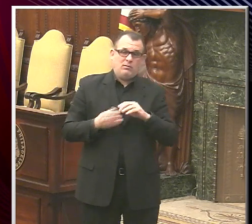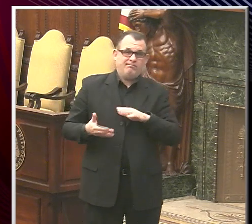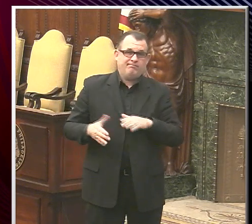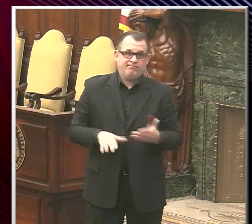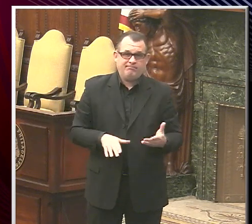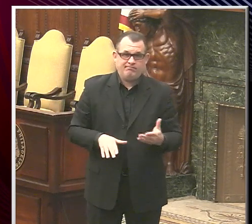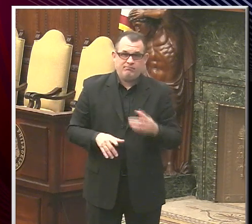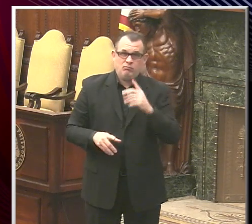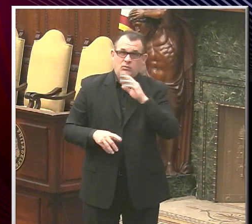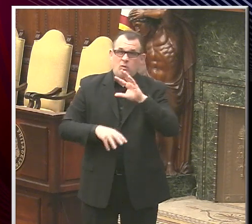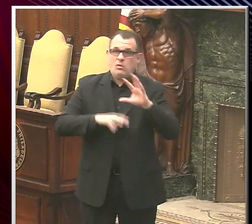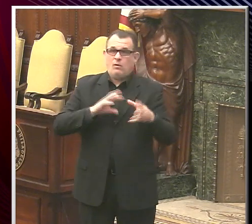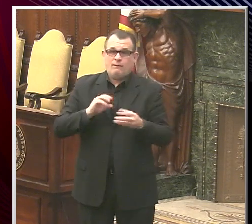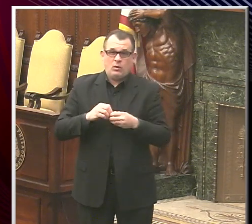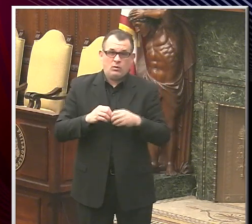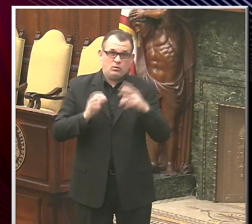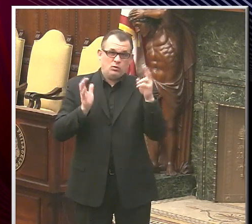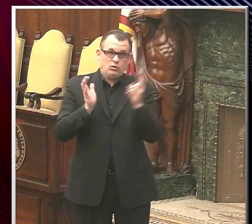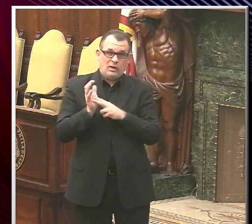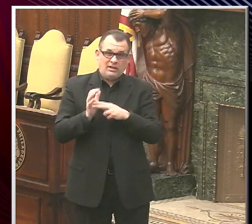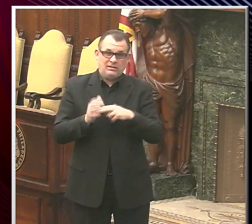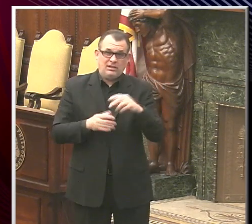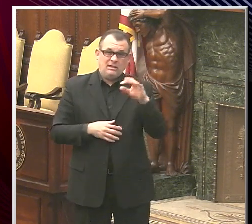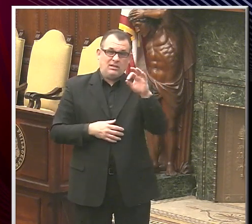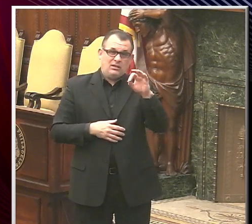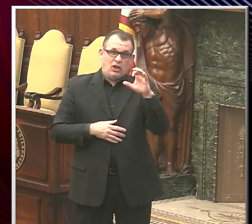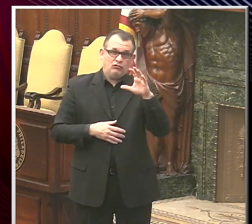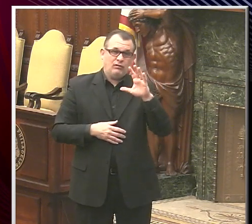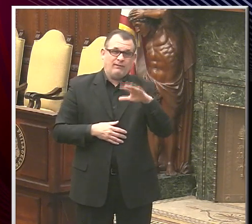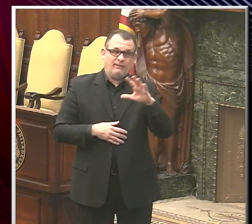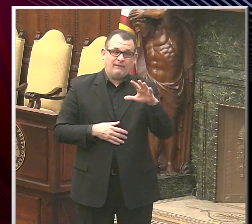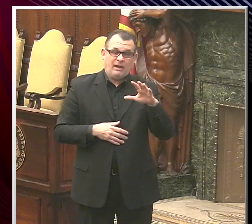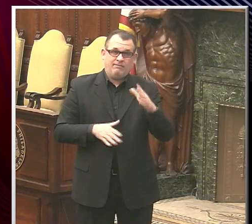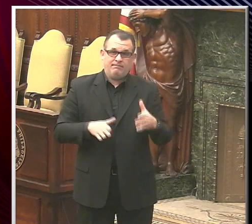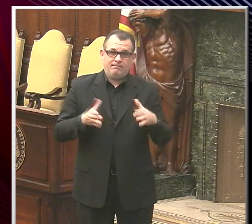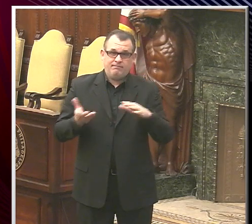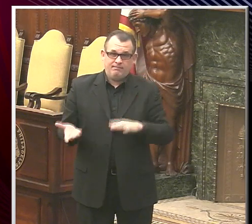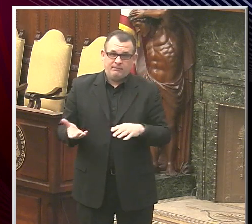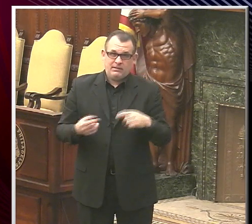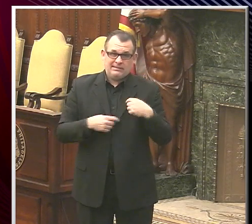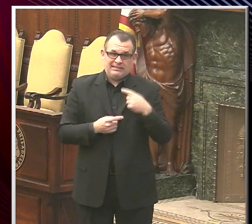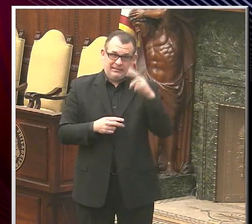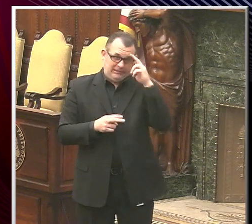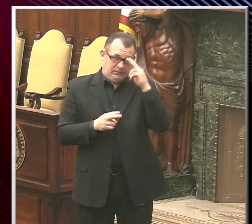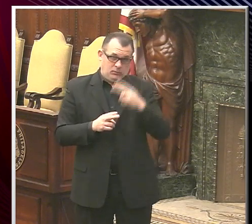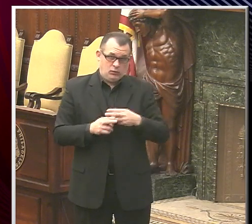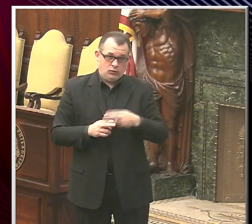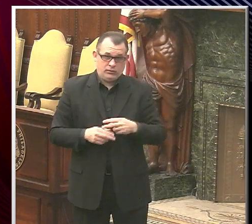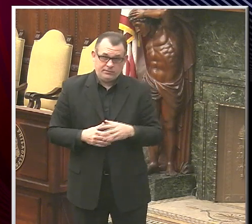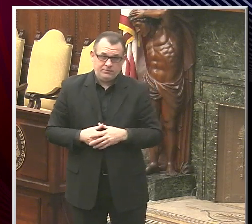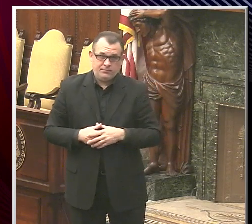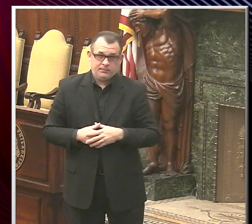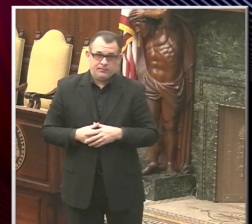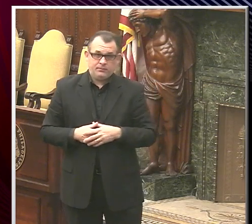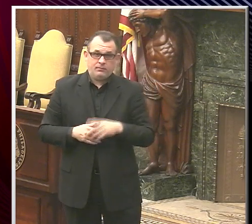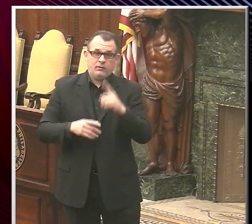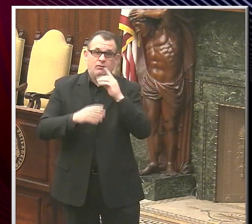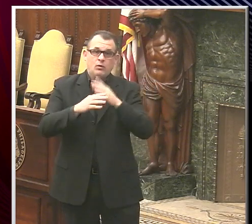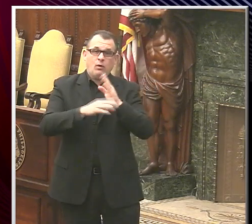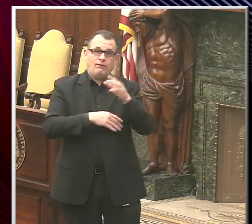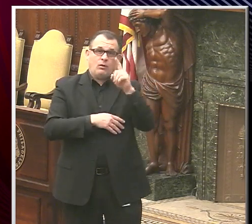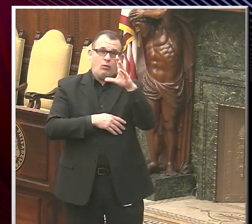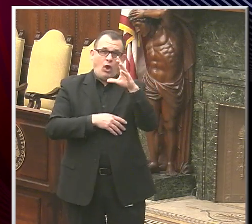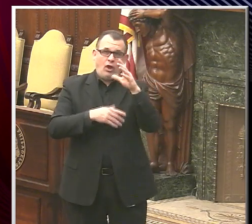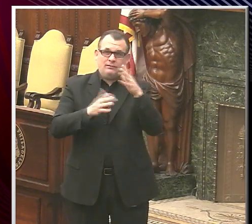bringing us a total of 2,955 since beginning the epidemic. Now, we peaked at somewhat over 100 deaths per week in late